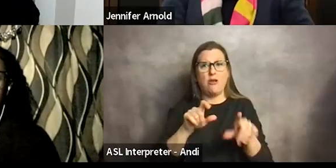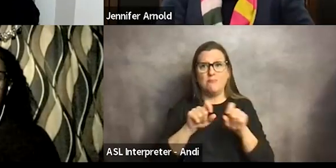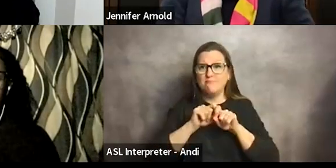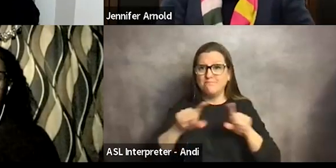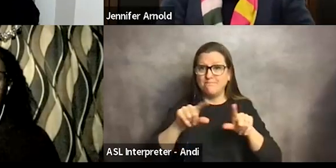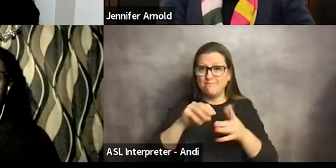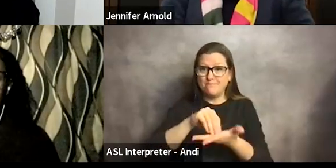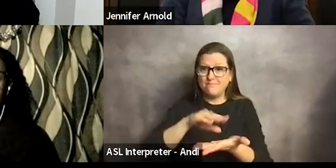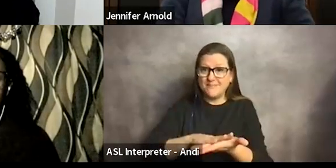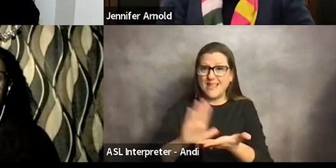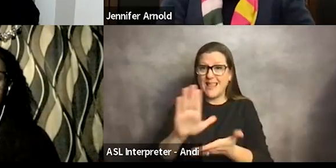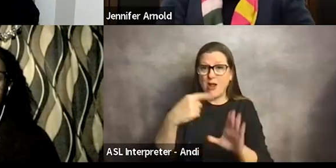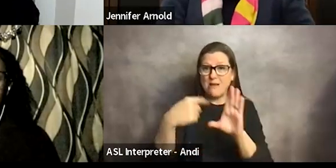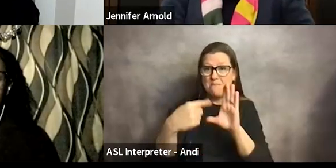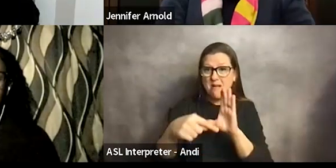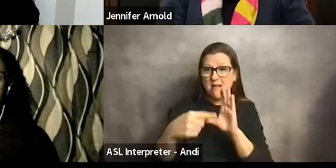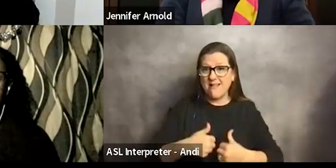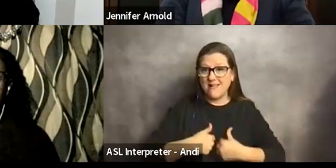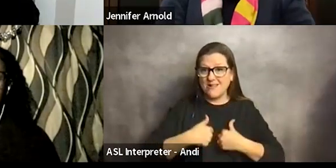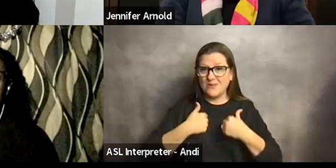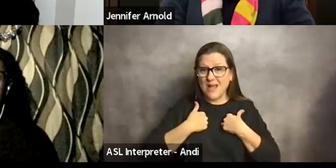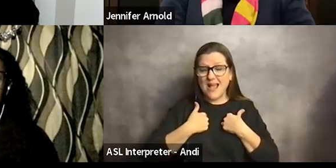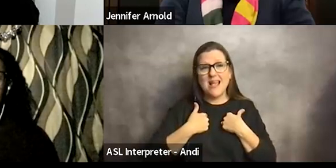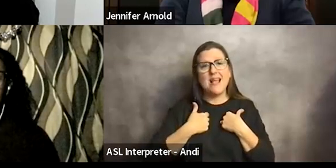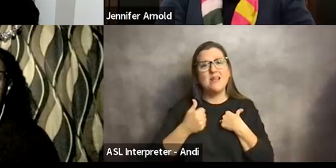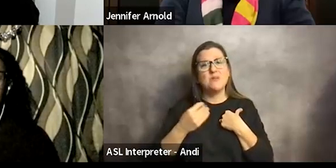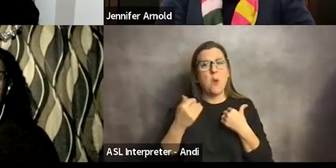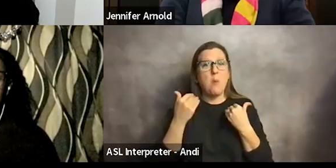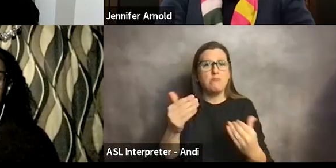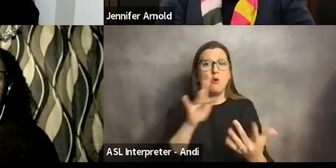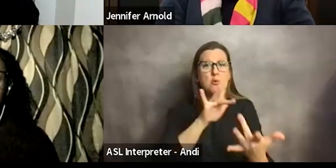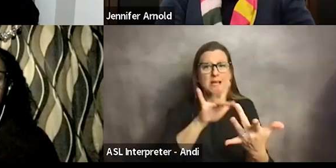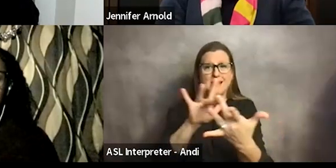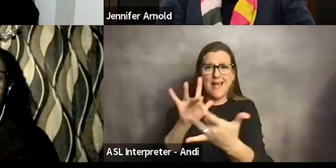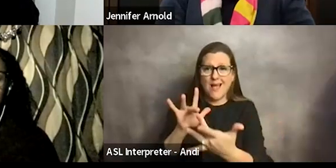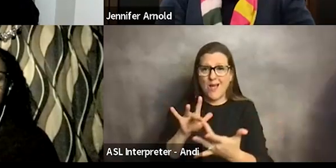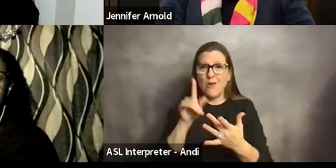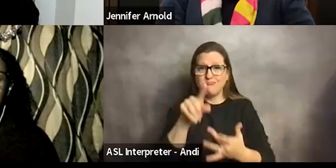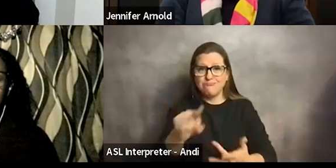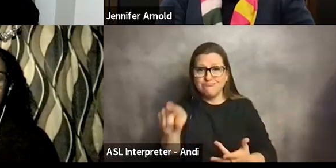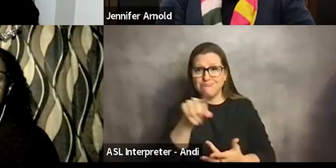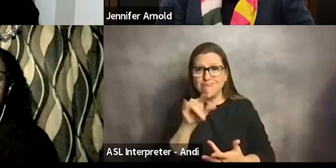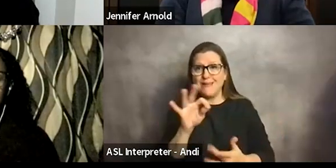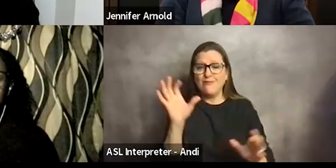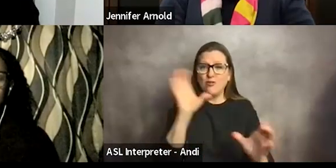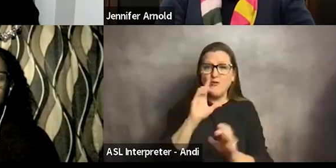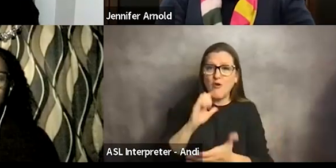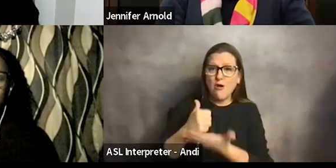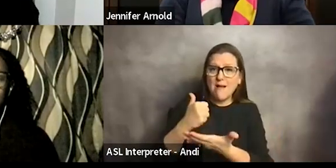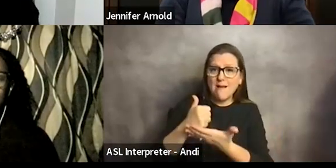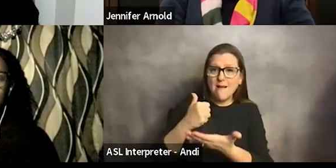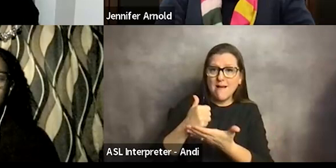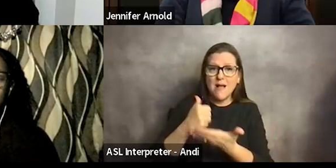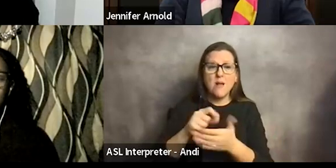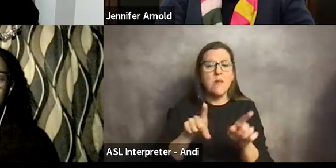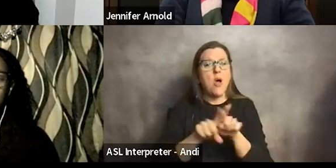email addresses. And so be sure to reach out to them if you're looking for some assistance. And